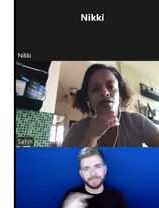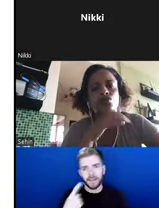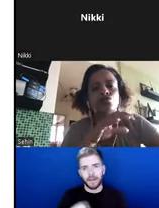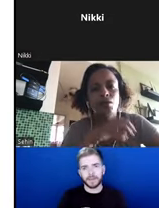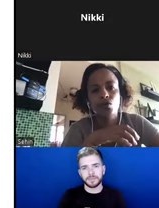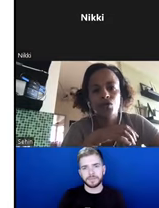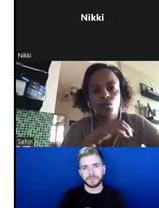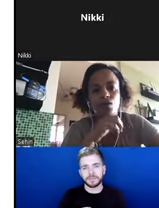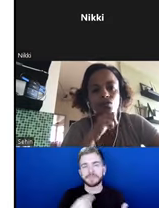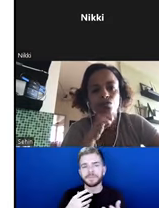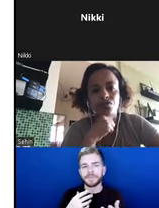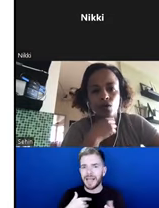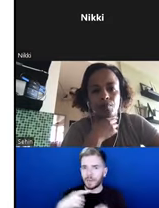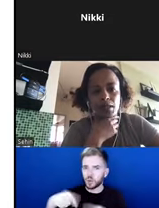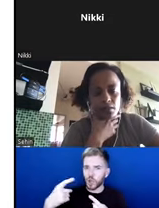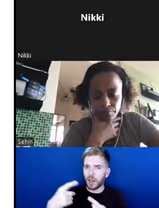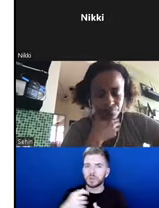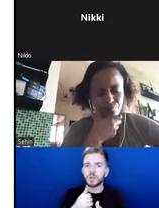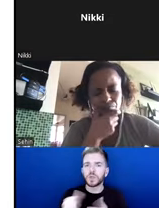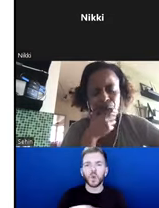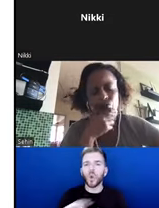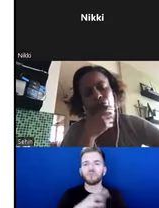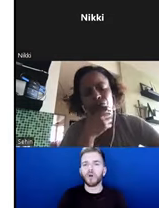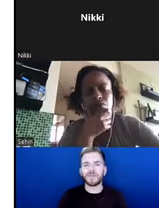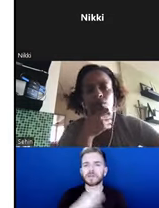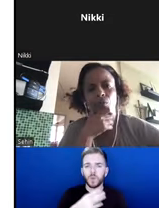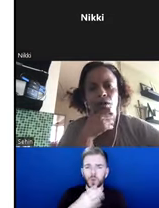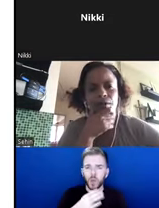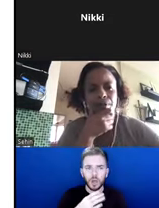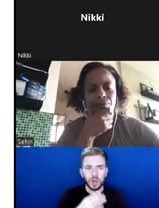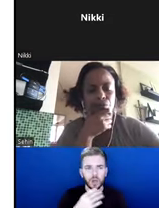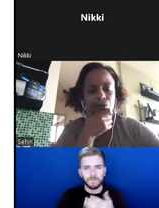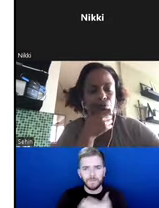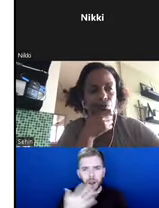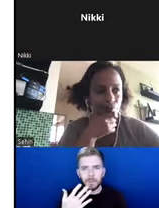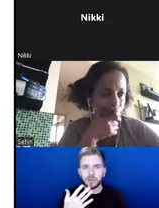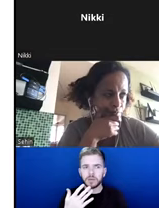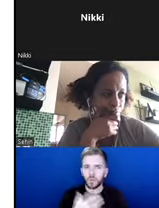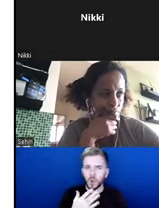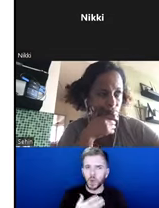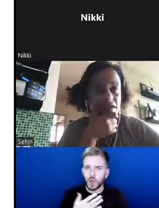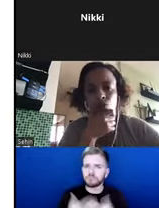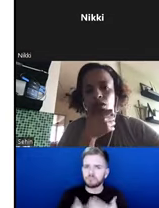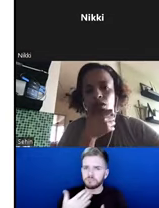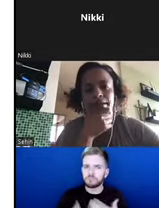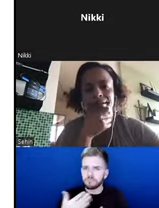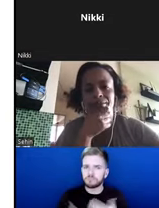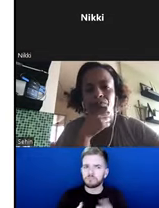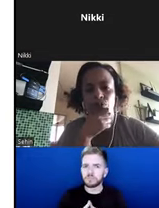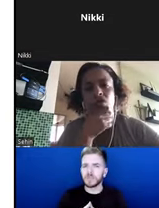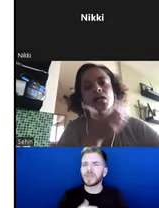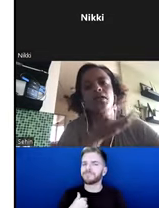is to do nonprofit work, to do development. We don't do development work, but we do aid work